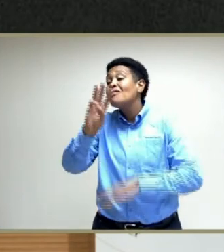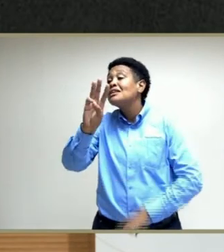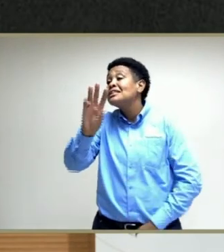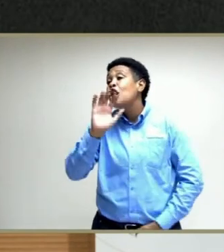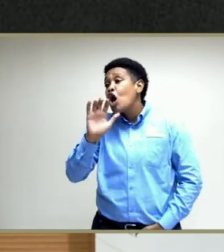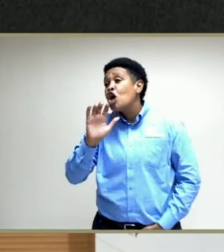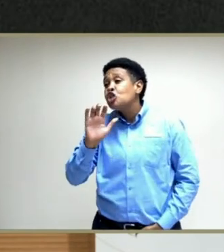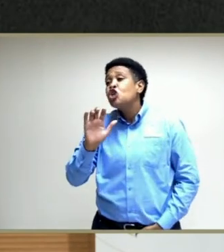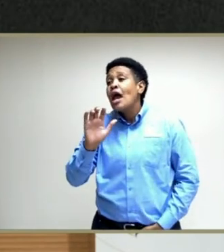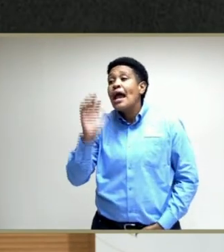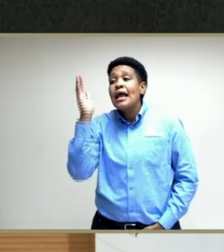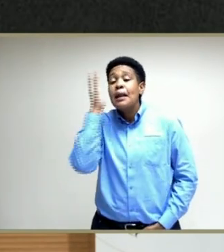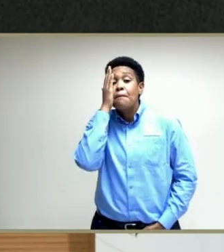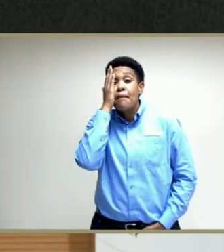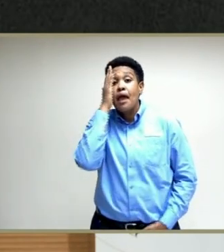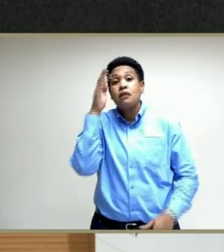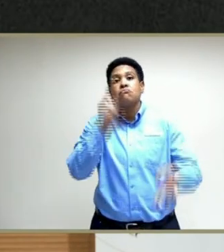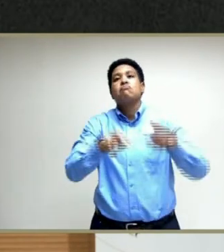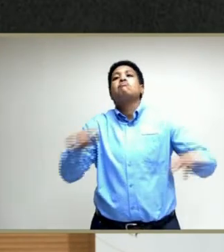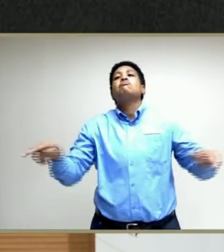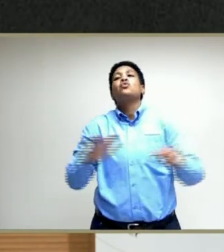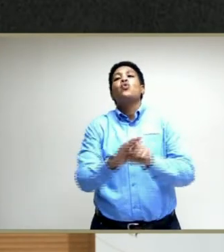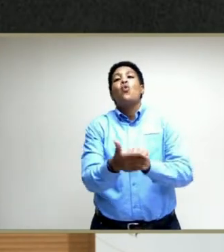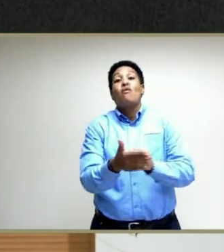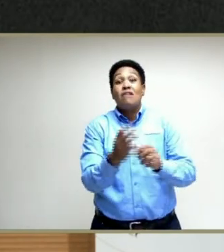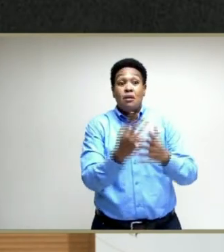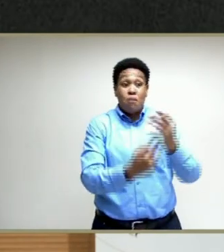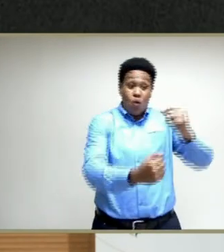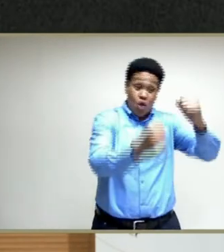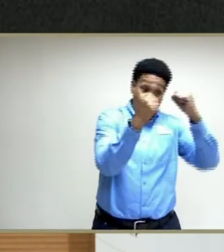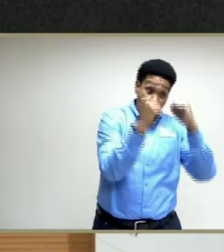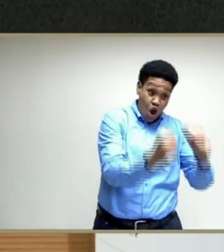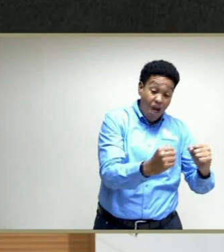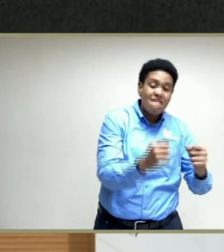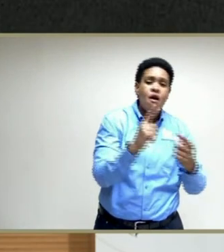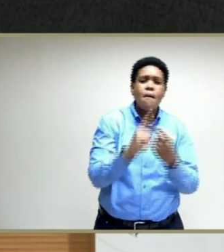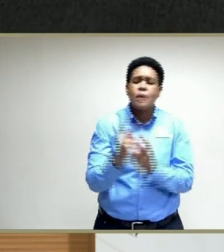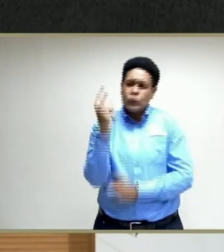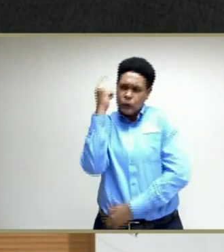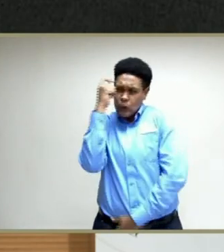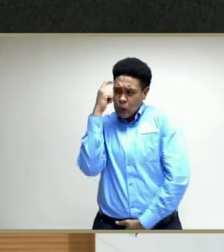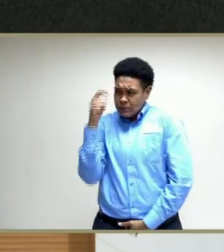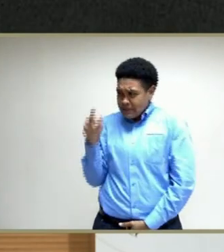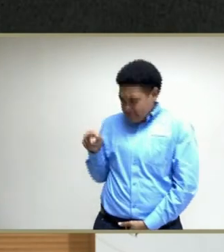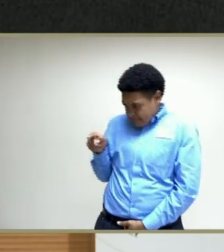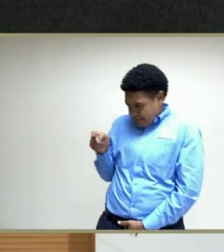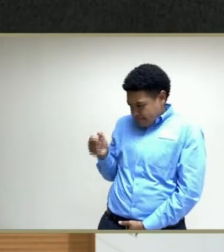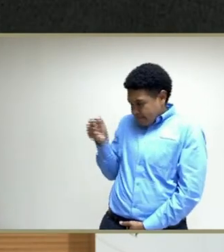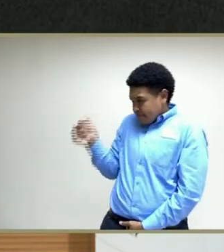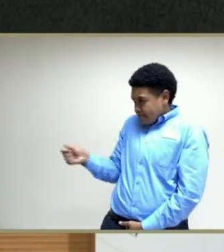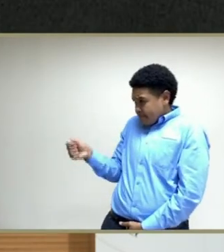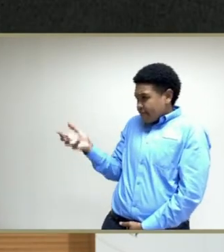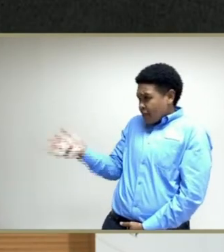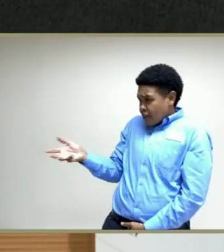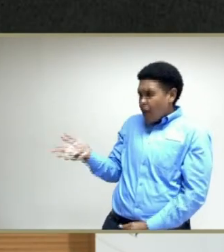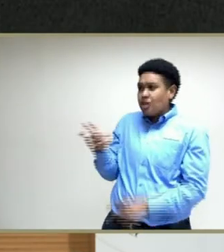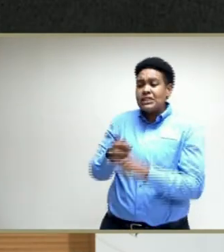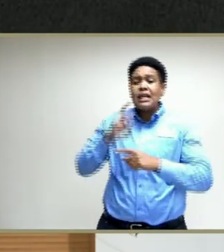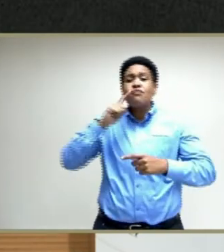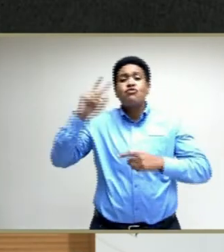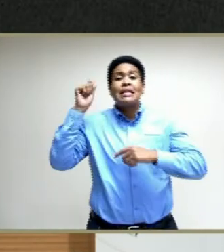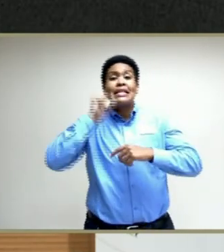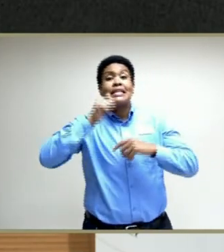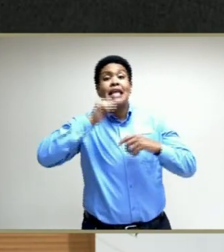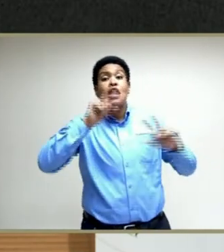beds occupied with both confirmed cases and suspected cases. The daily reports